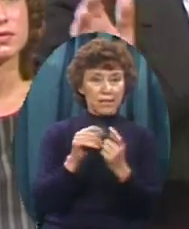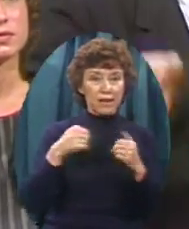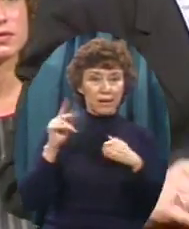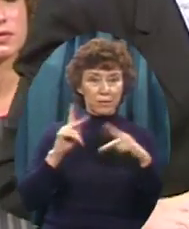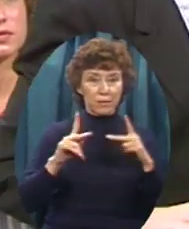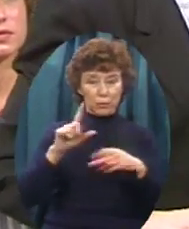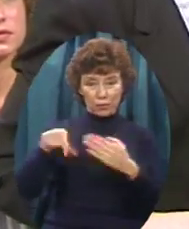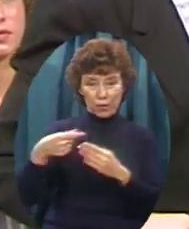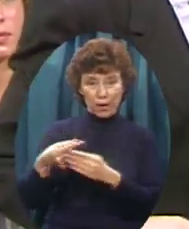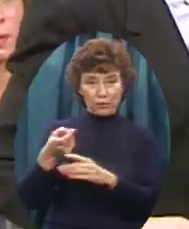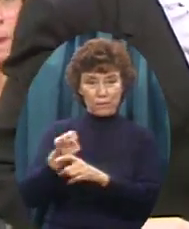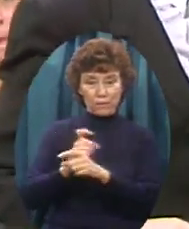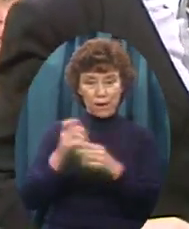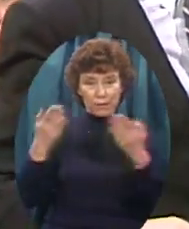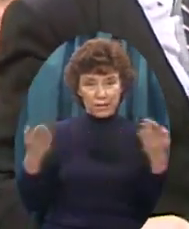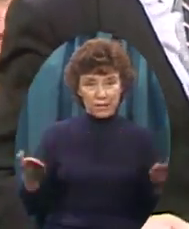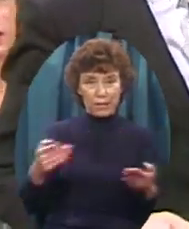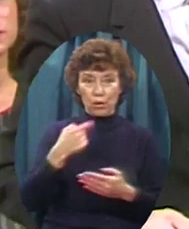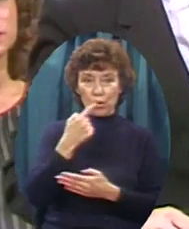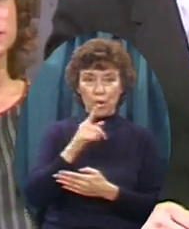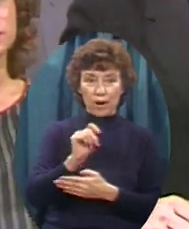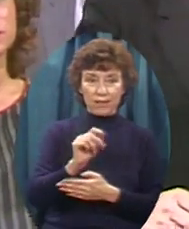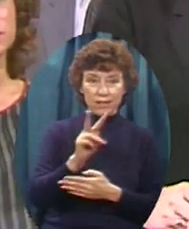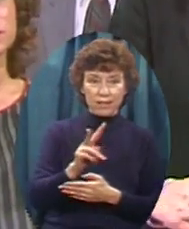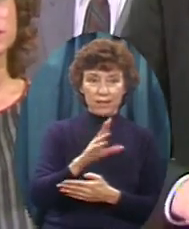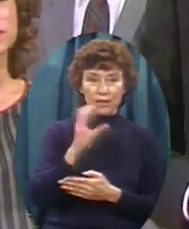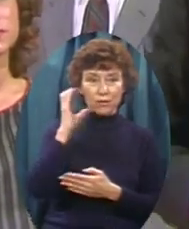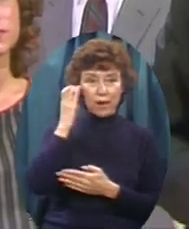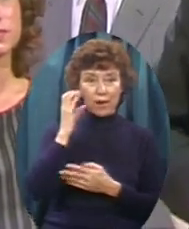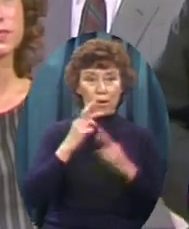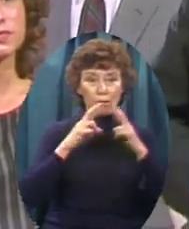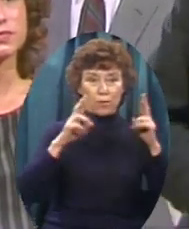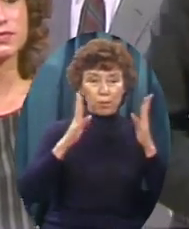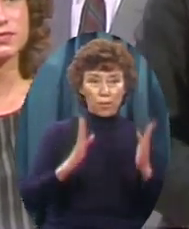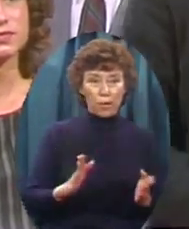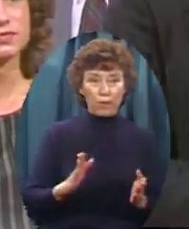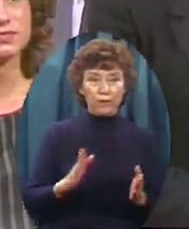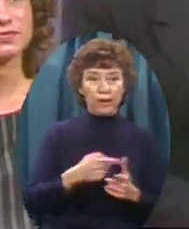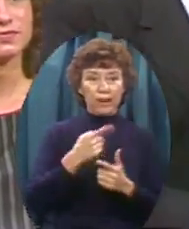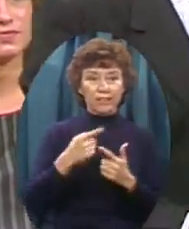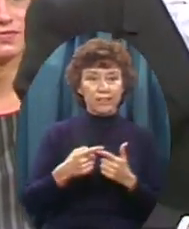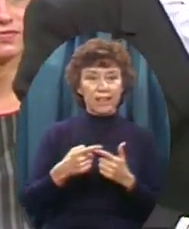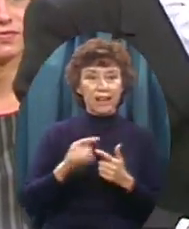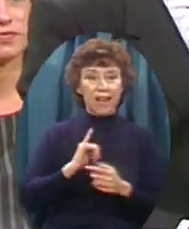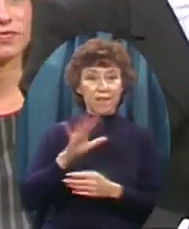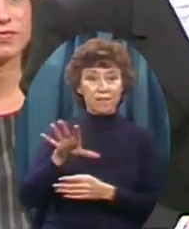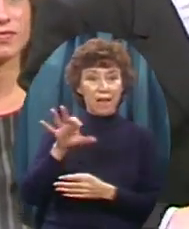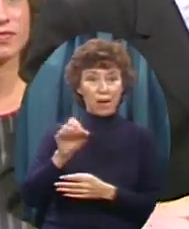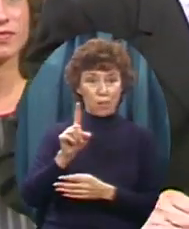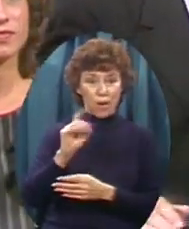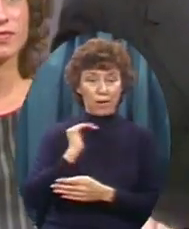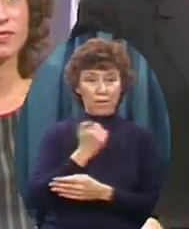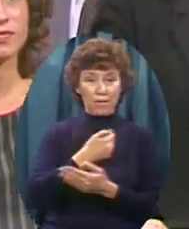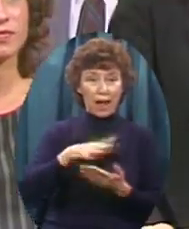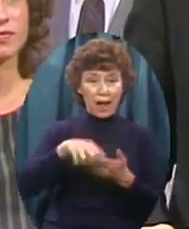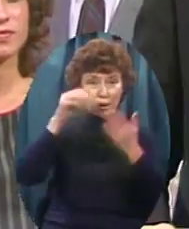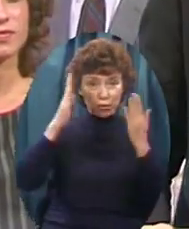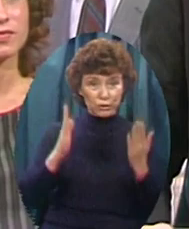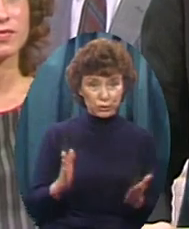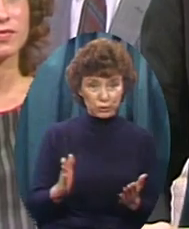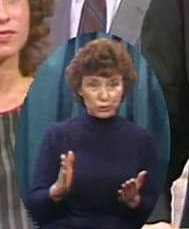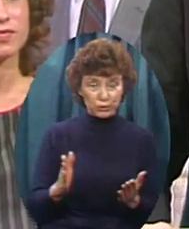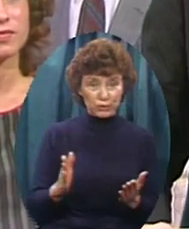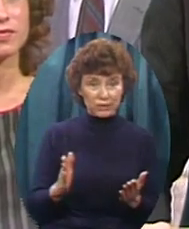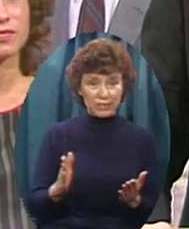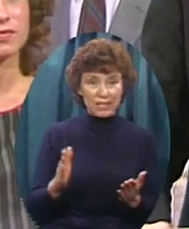I go out in the business world I find them already As I did at Princeton the other night Speaking I found one of our students Working in the controller's office